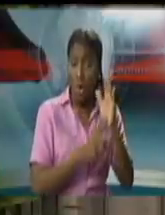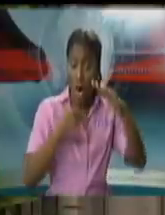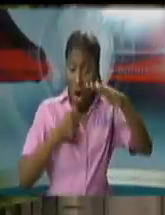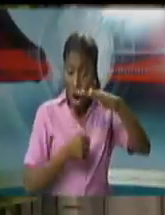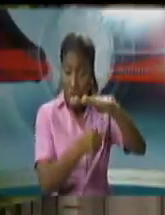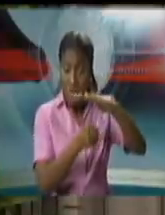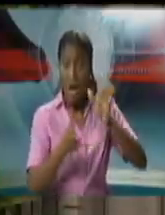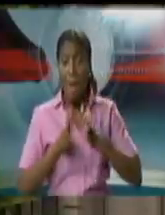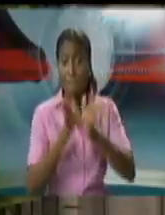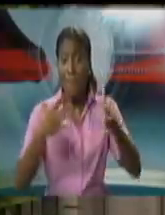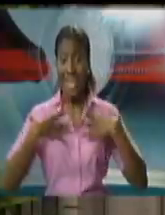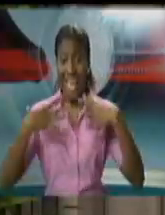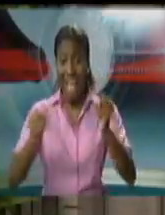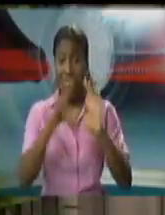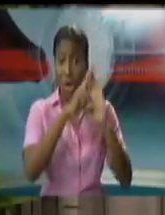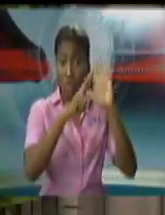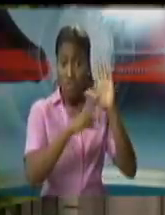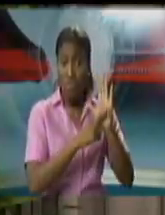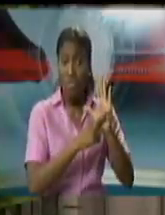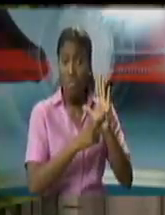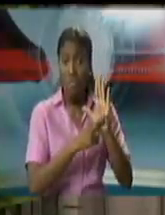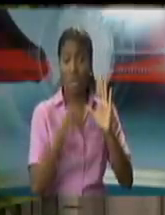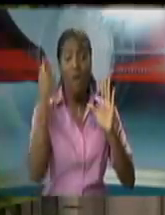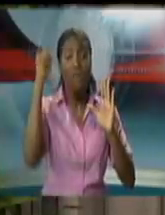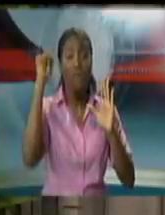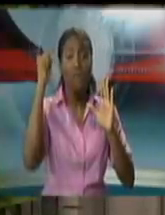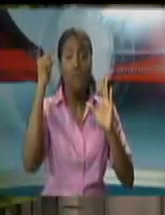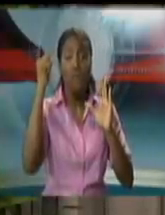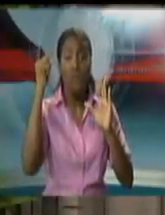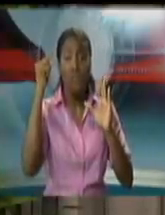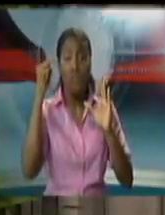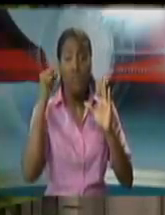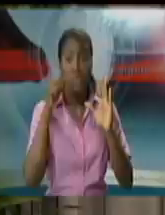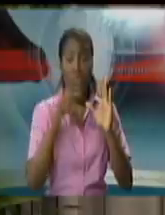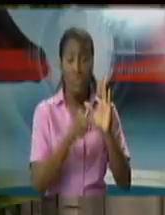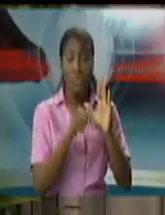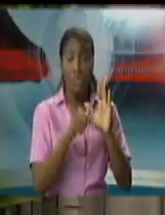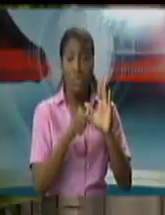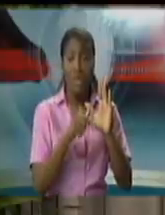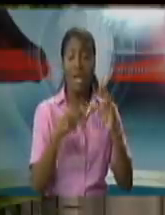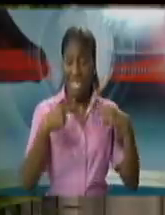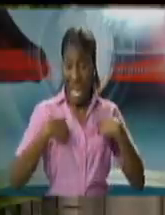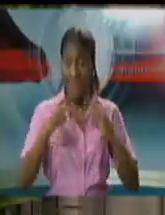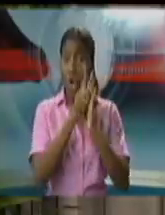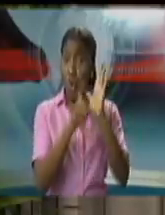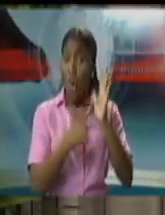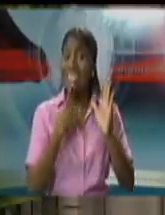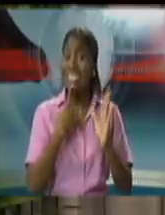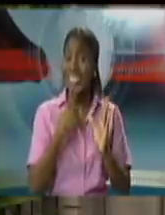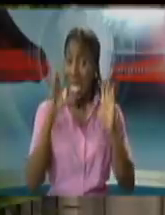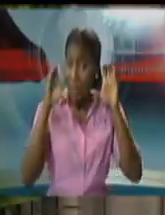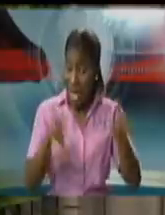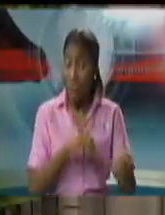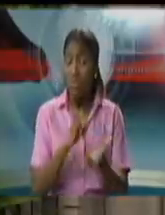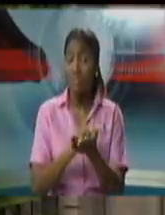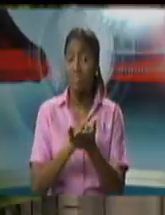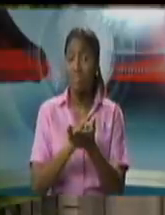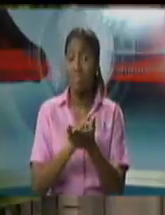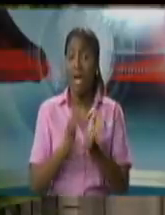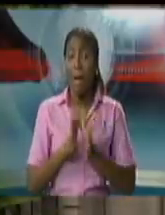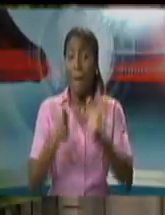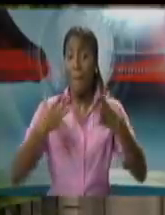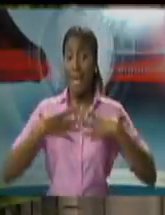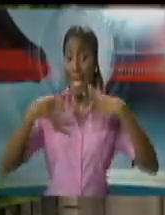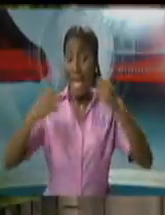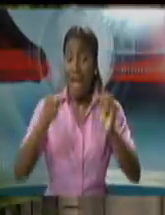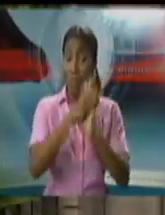regulations pursuant to a law which allows us to do it this way the public health ordinance chapter 12